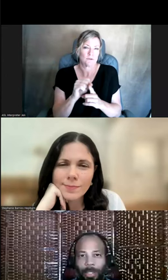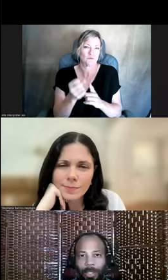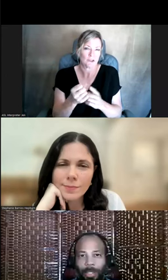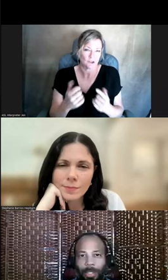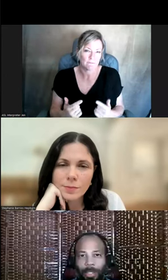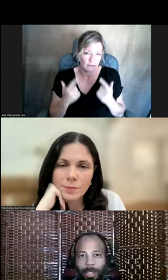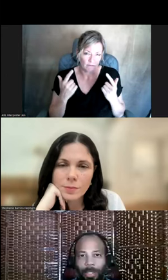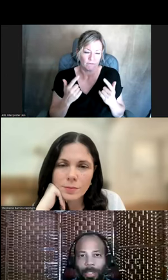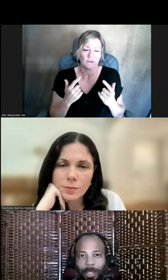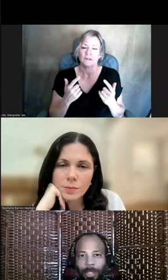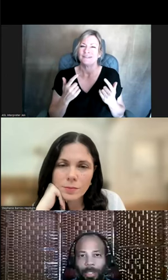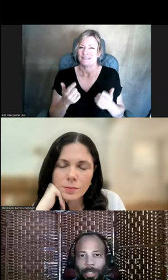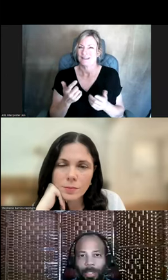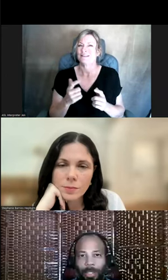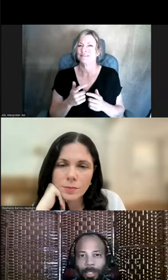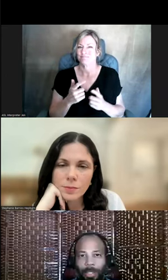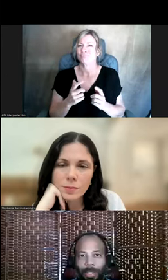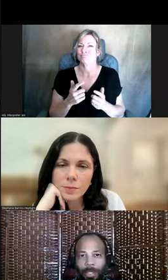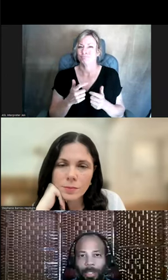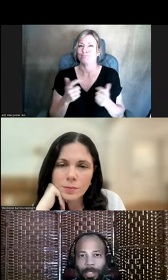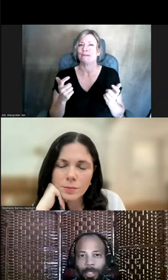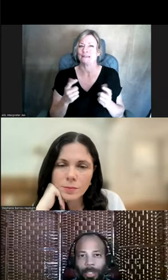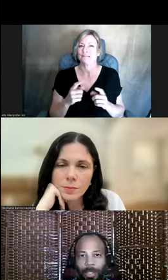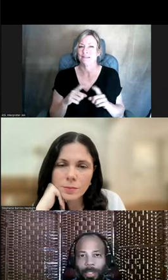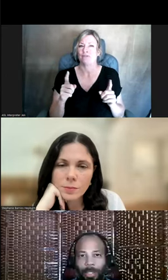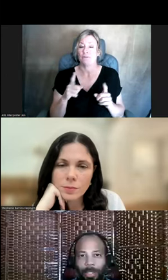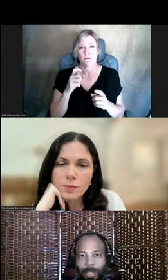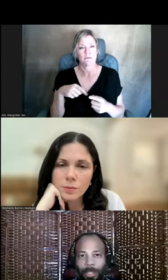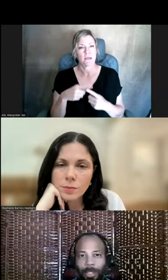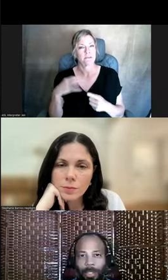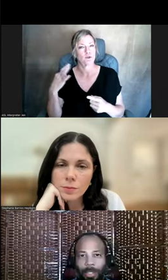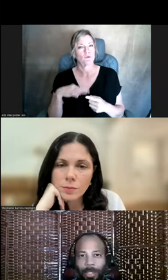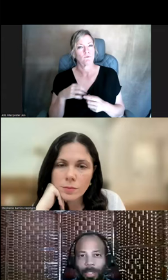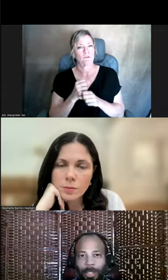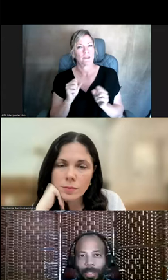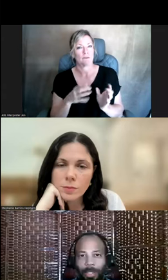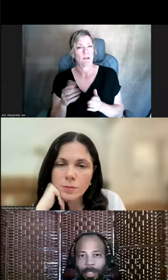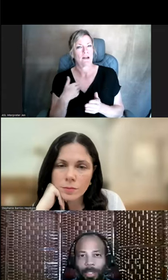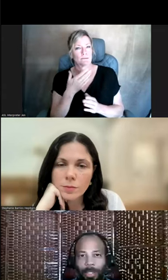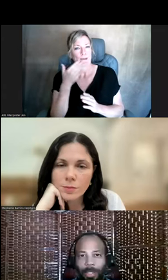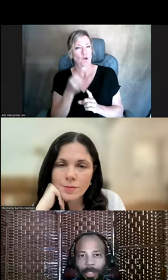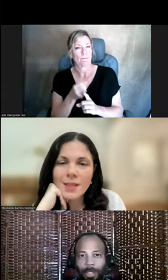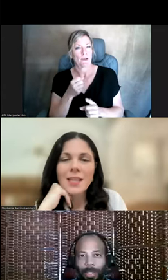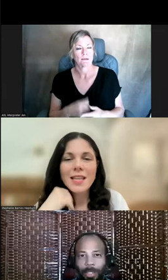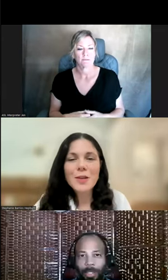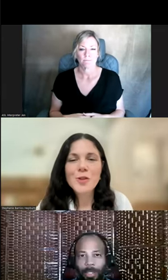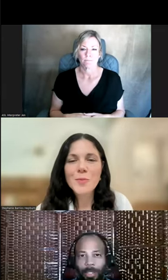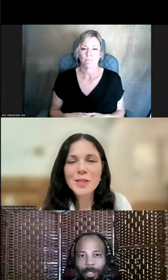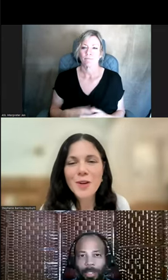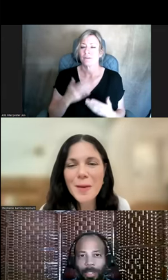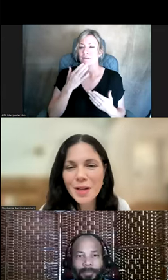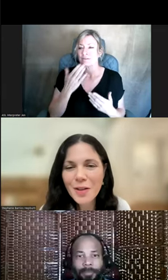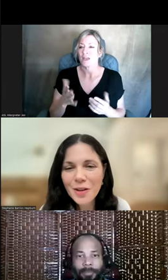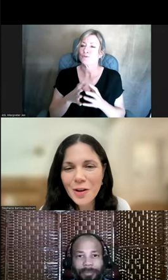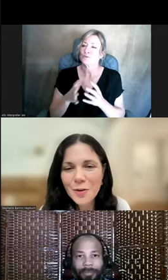I think makes a big difference because then it's actually a useful safety plan and then it actually has a better impact. Thank you so